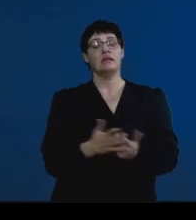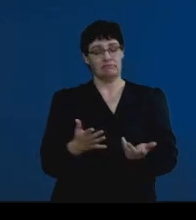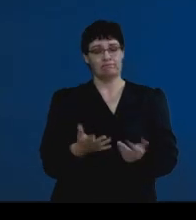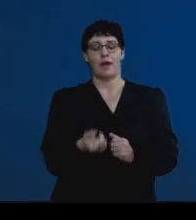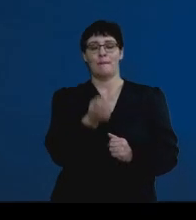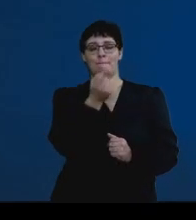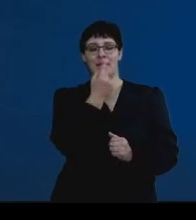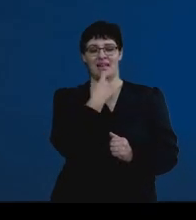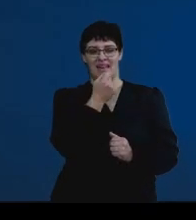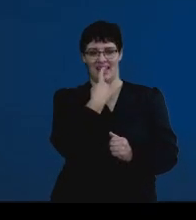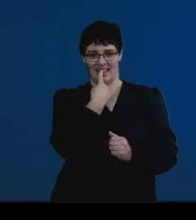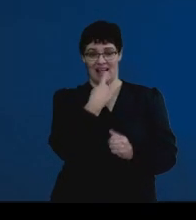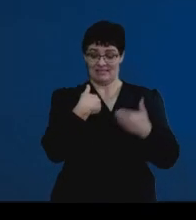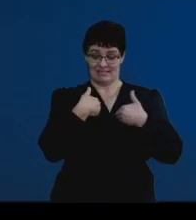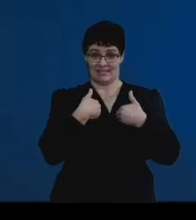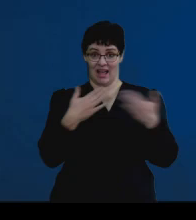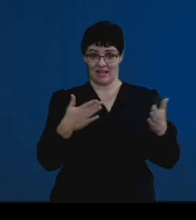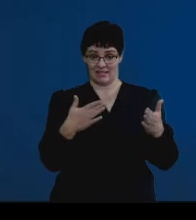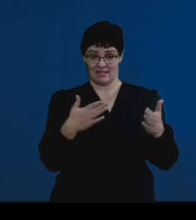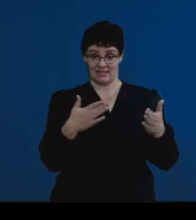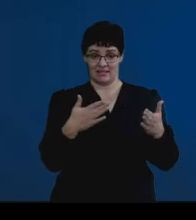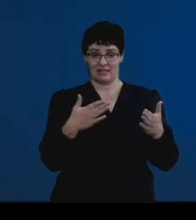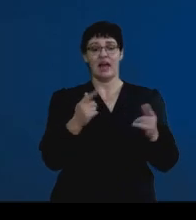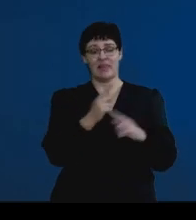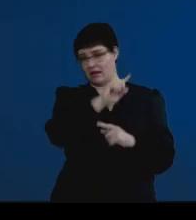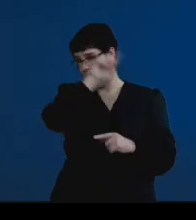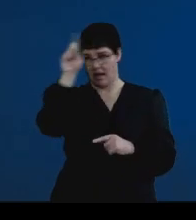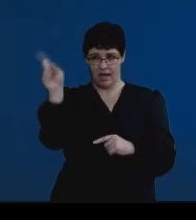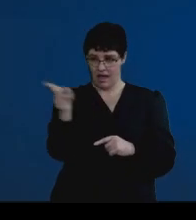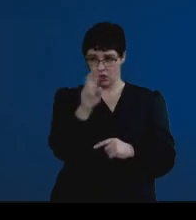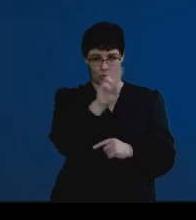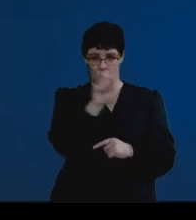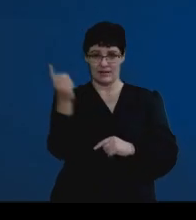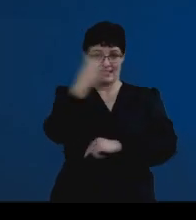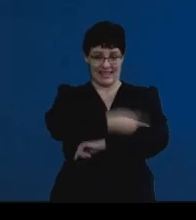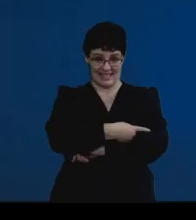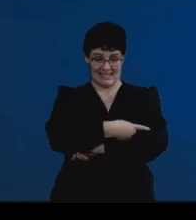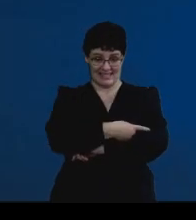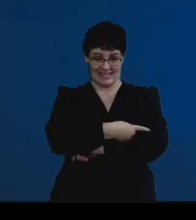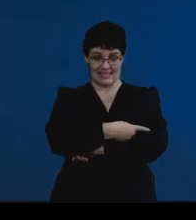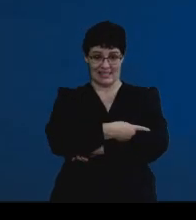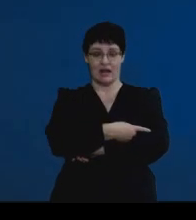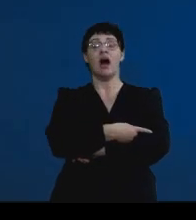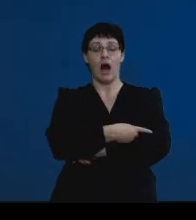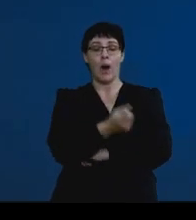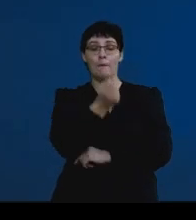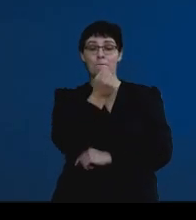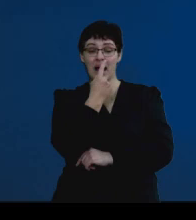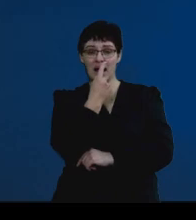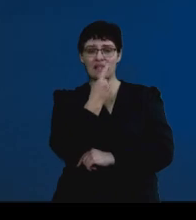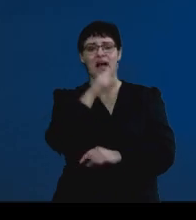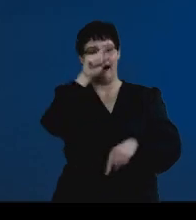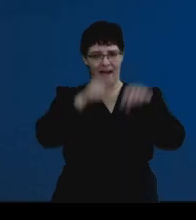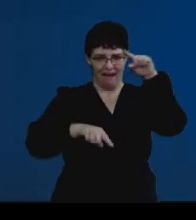is taken, and that will continue for the next 21 days. And you'll find that these pills contain different